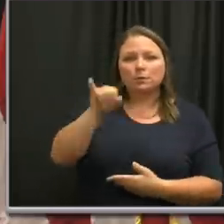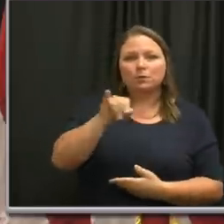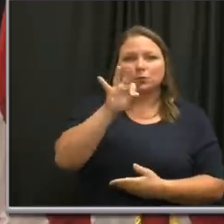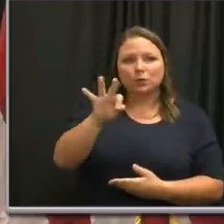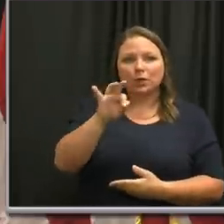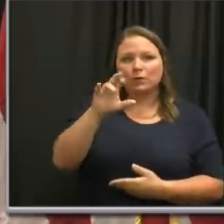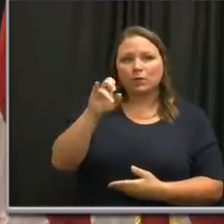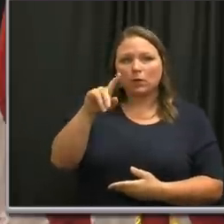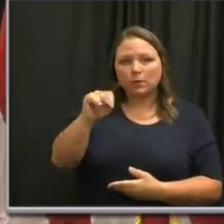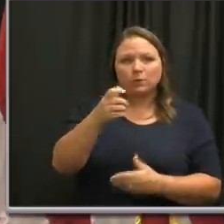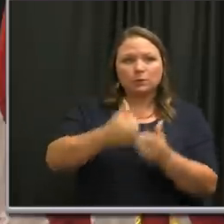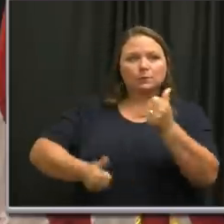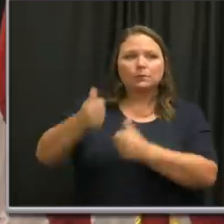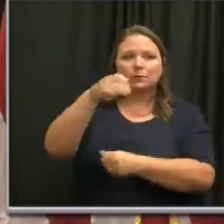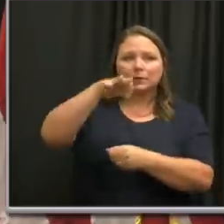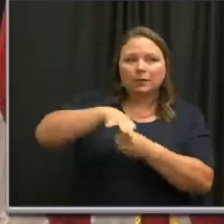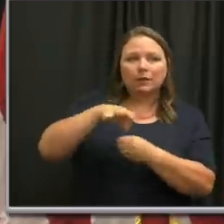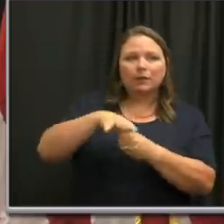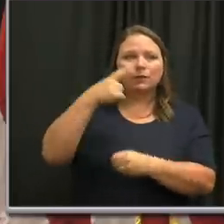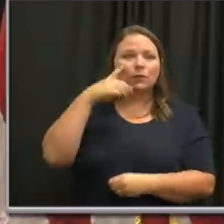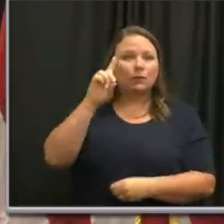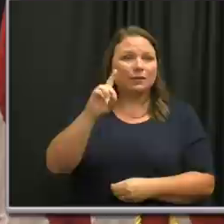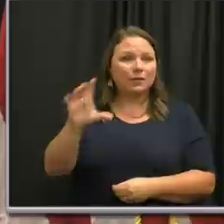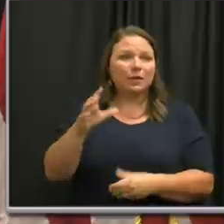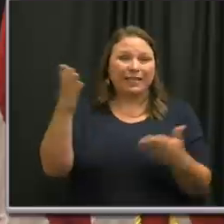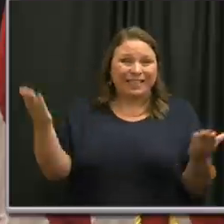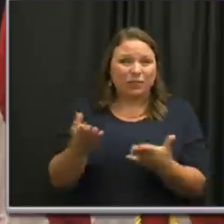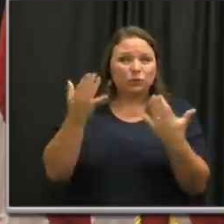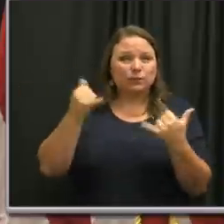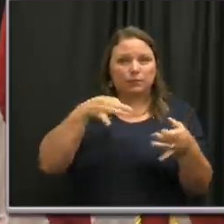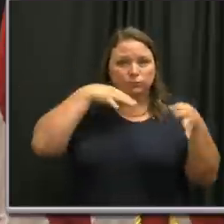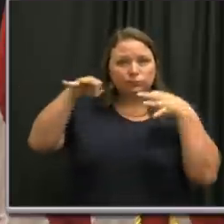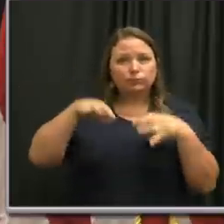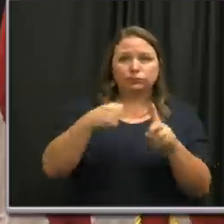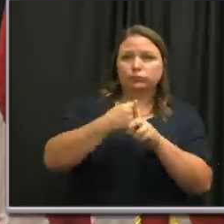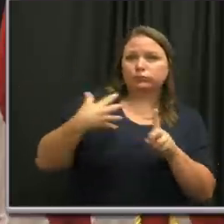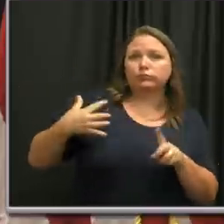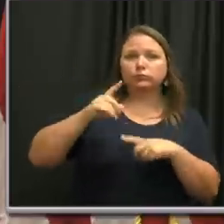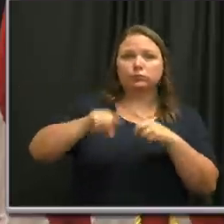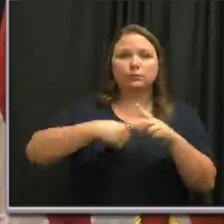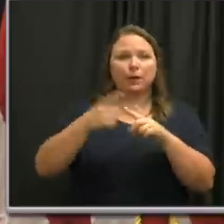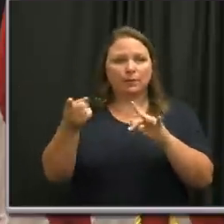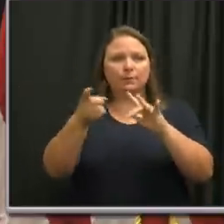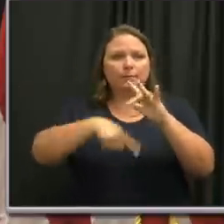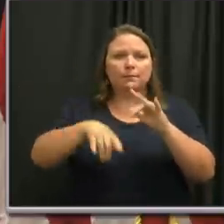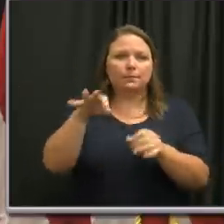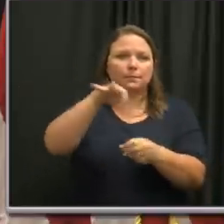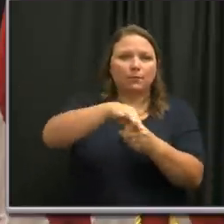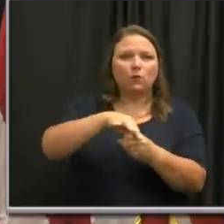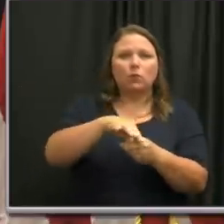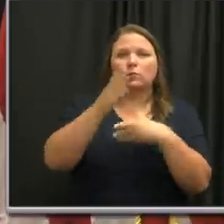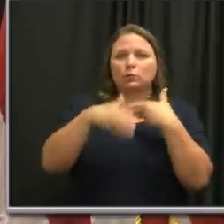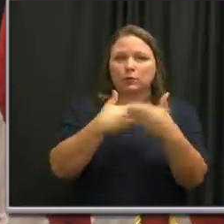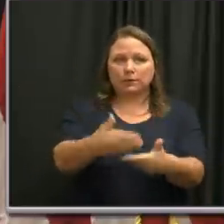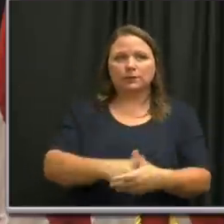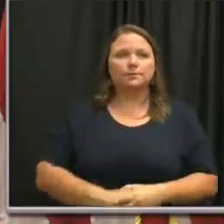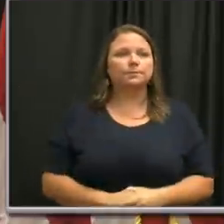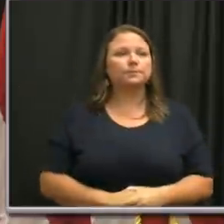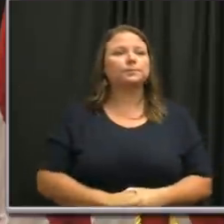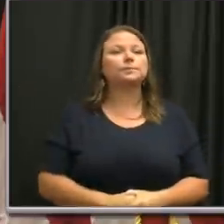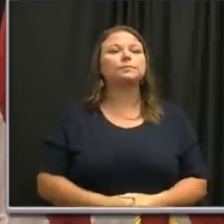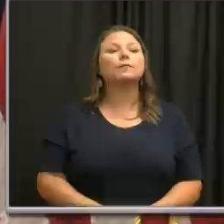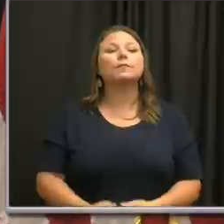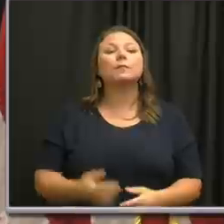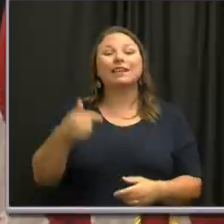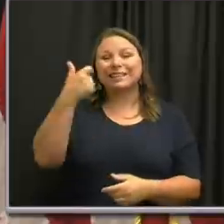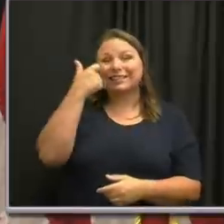Administrator of Elections for Davidson County, who is here today to tell us more about the absentee ballot process. And